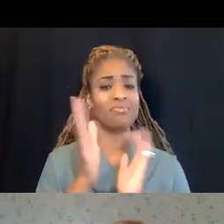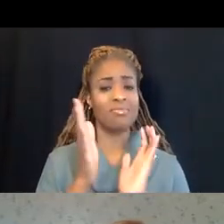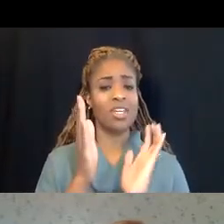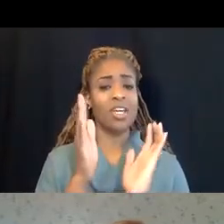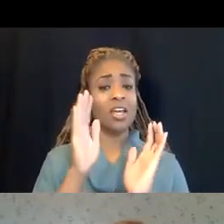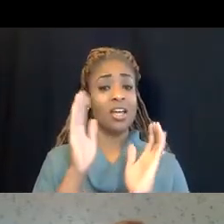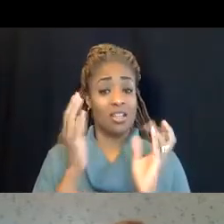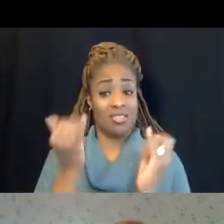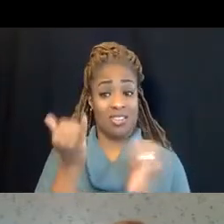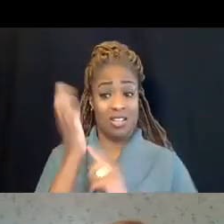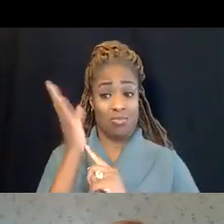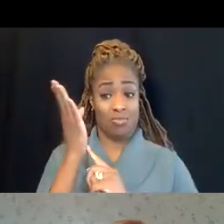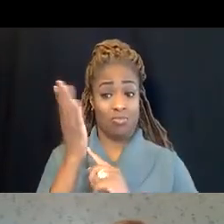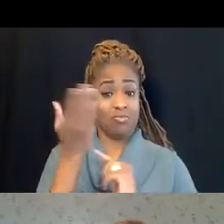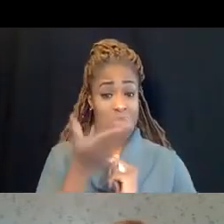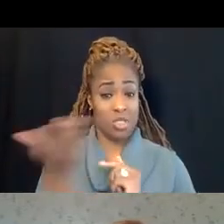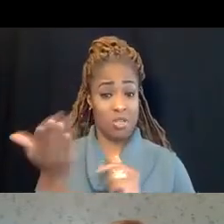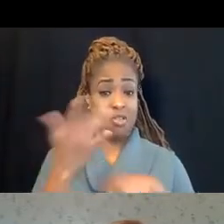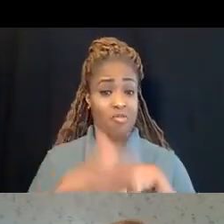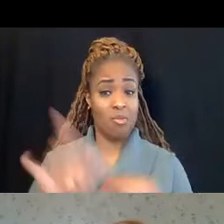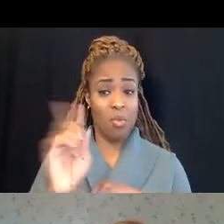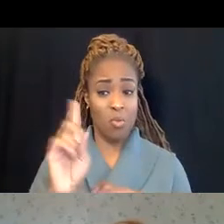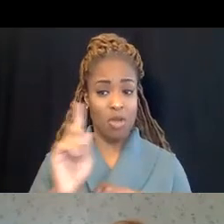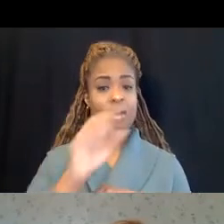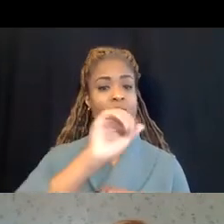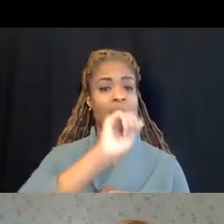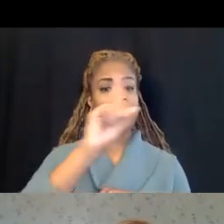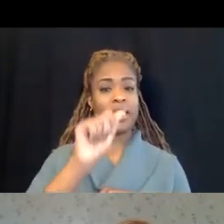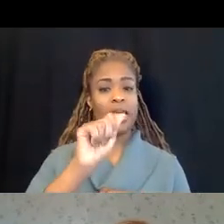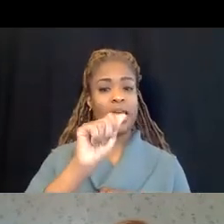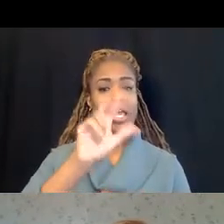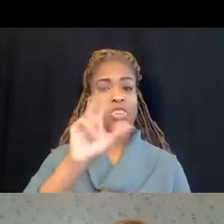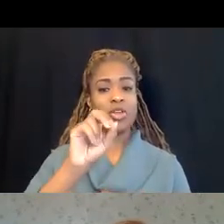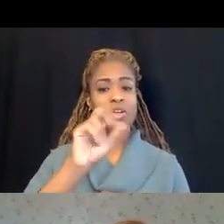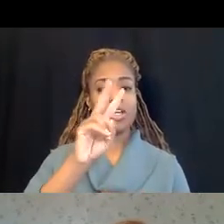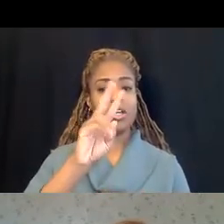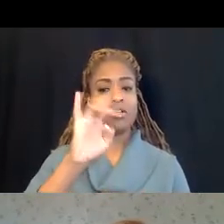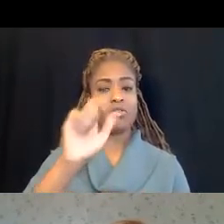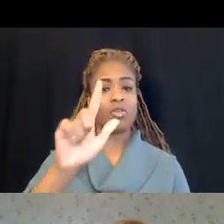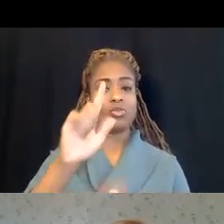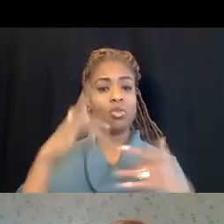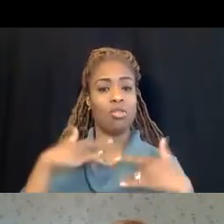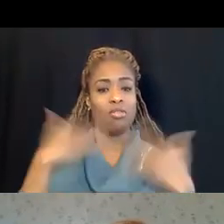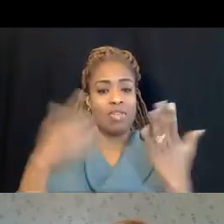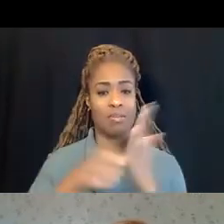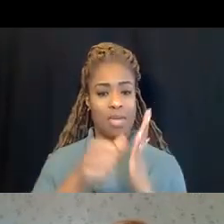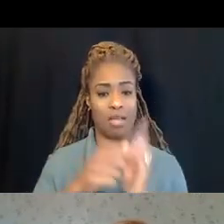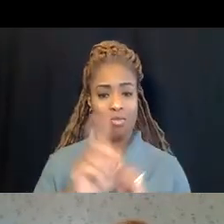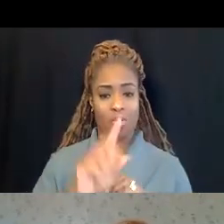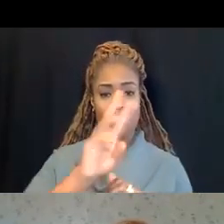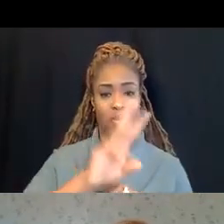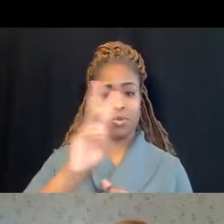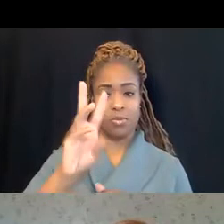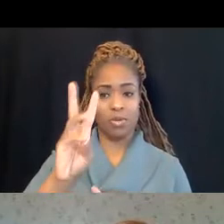presentation materials are available on the ADA 30 virtual events page at www